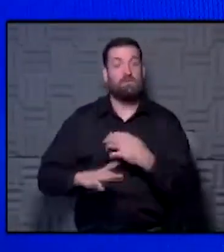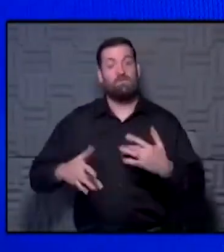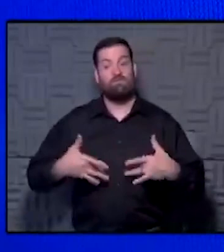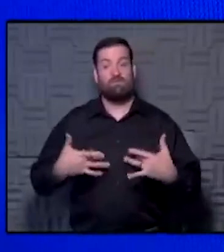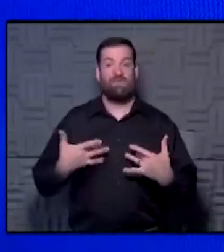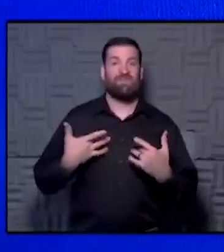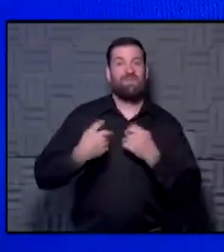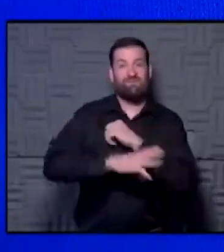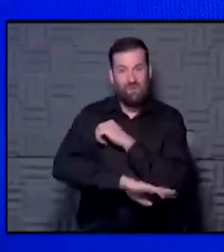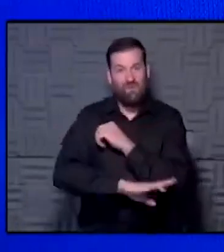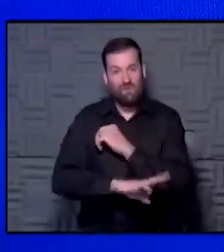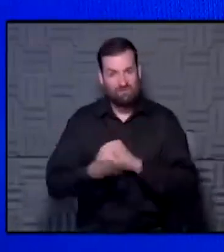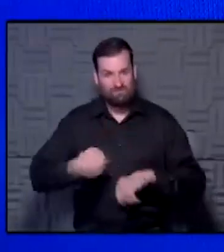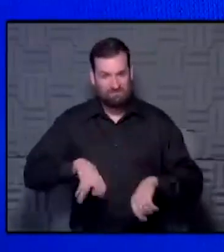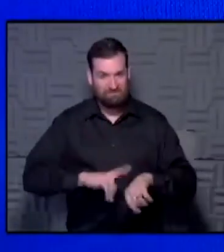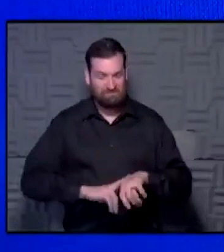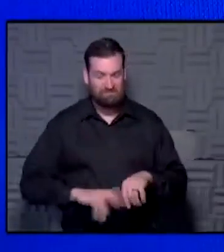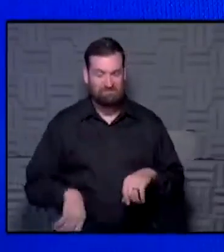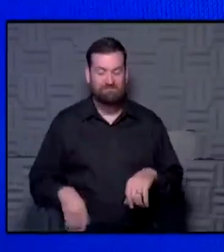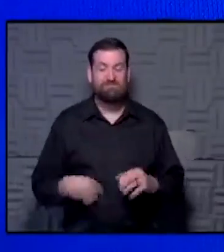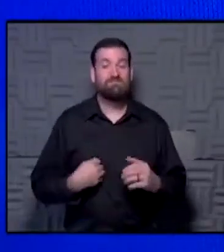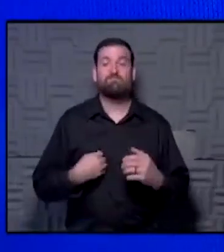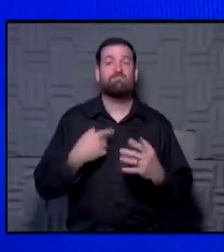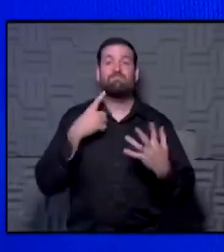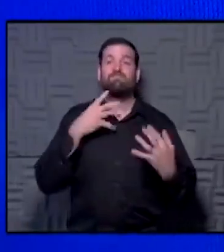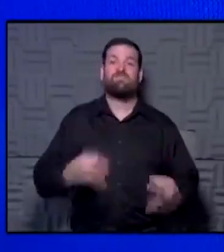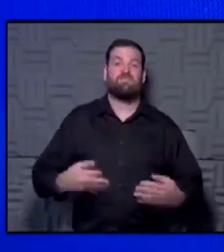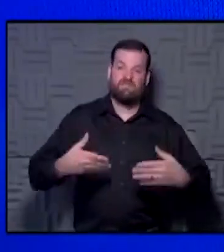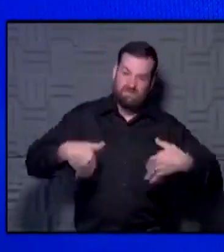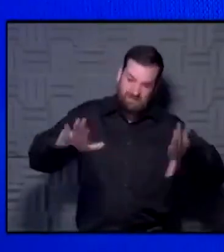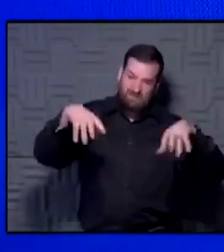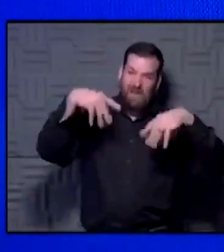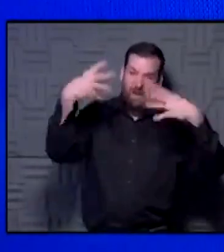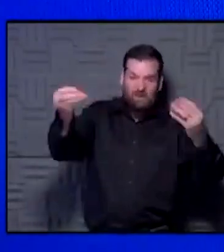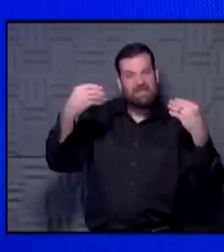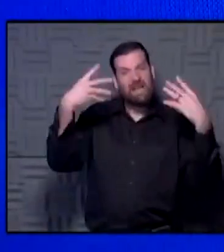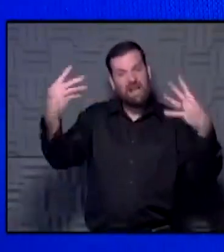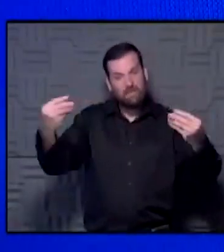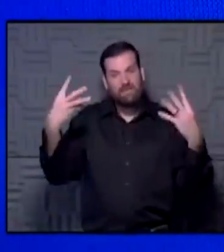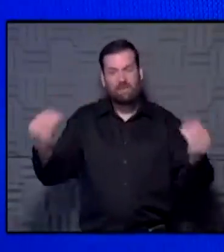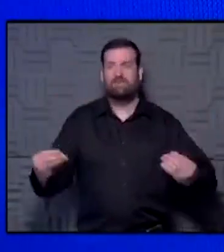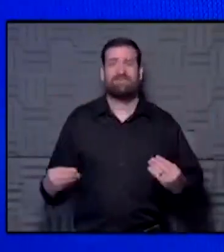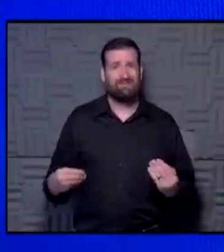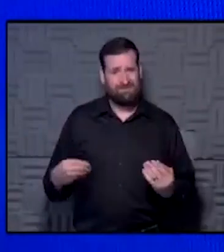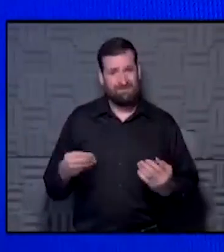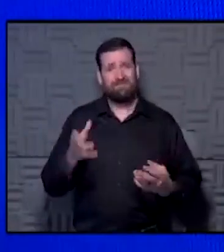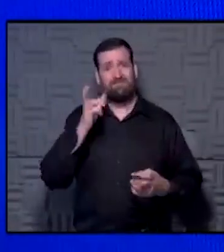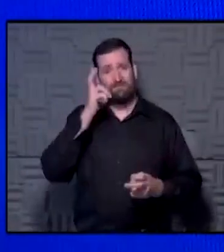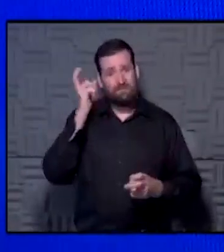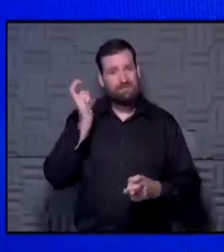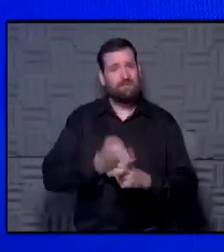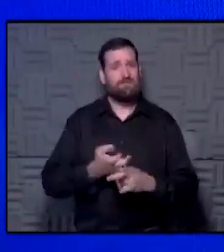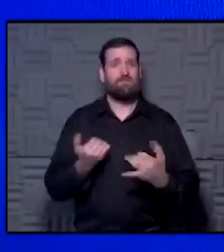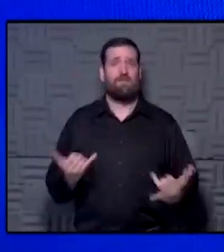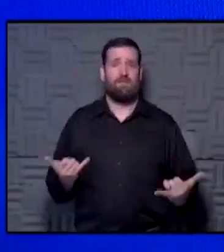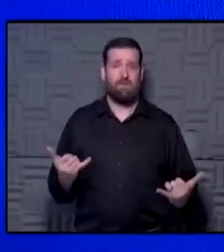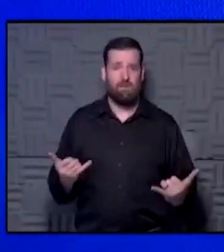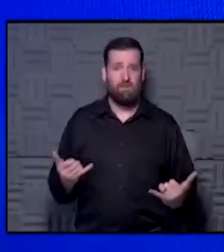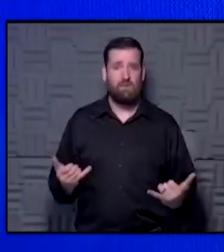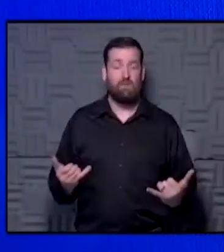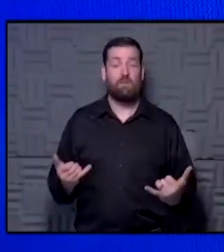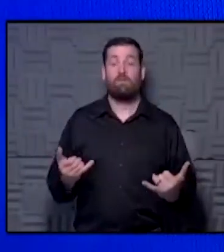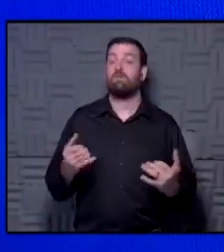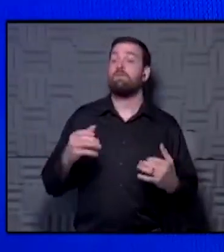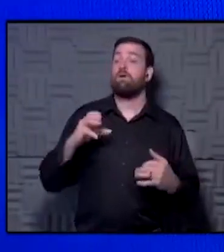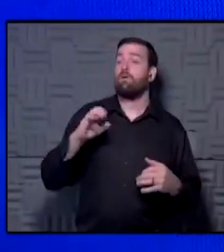lot more like fall now. We've said go outside, go outside, go outside. That's going to be a little more difficult for people to do. So come